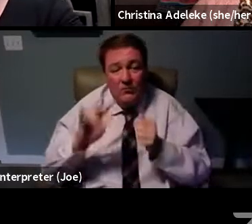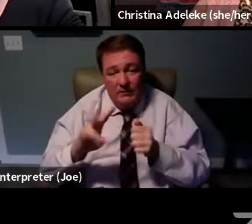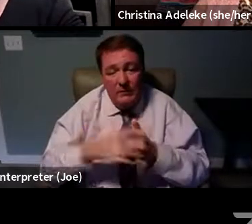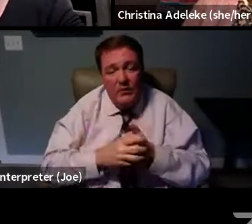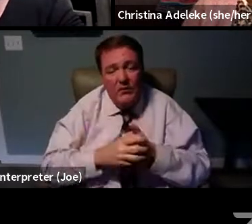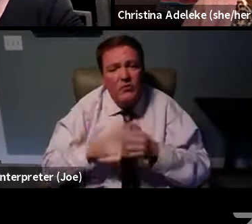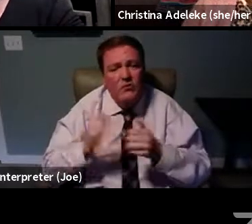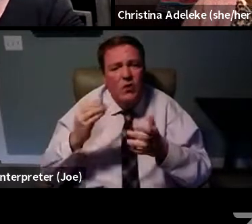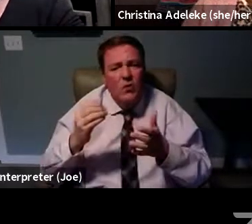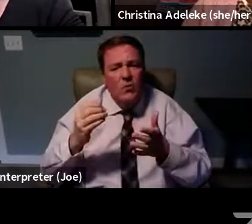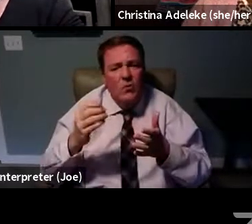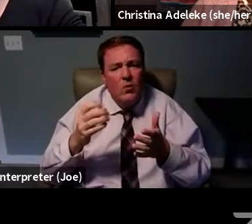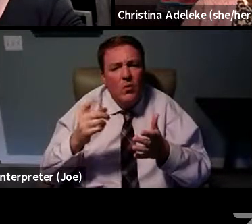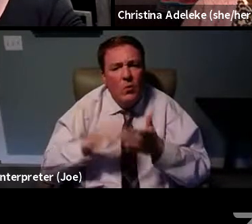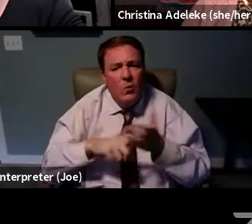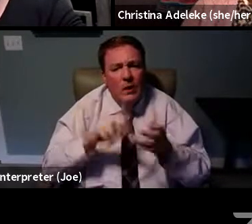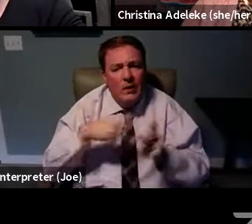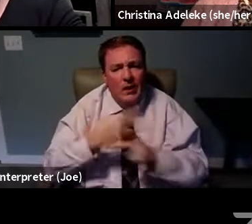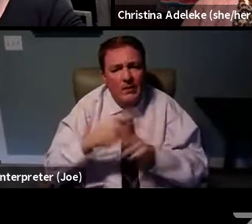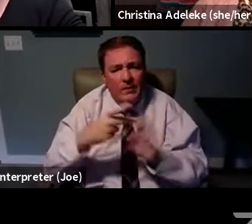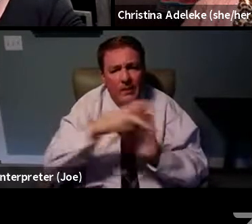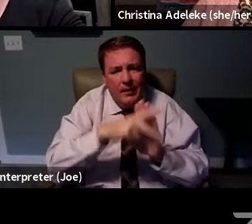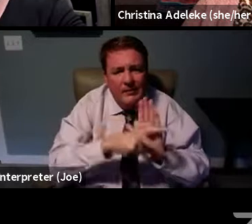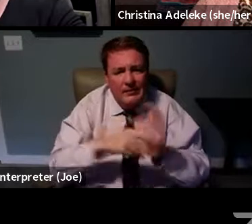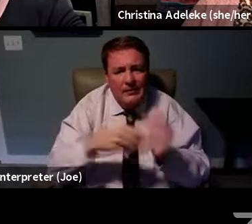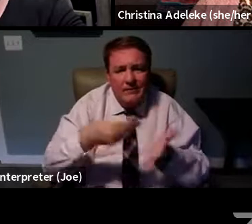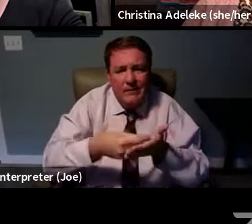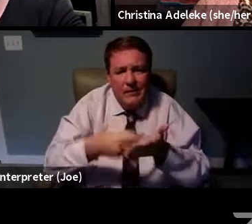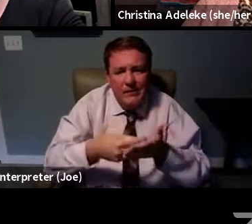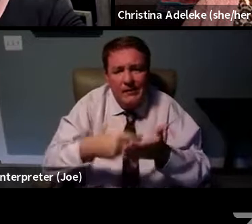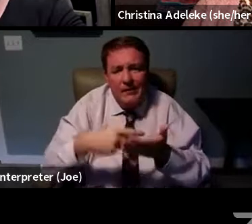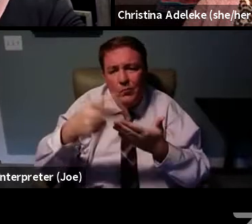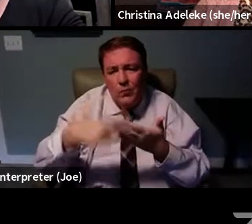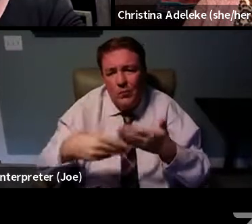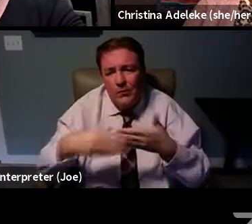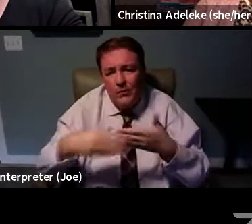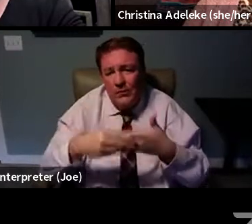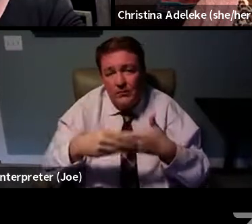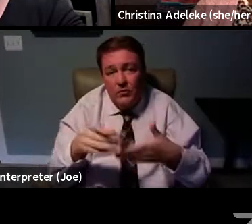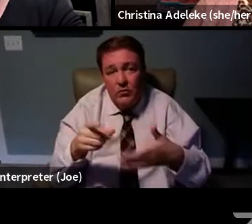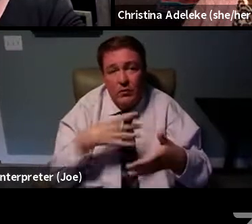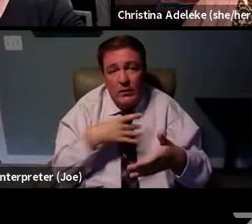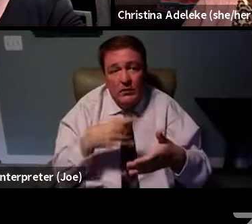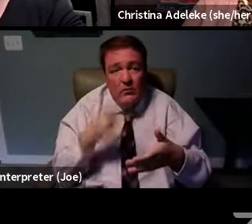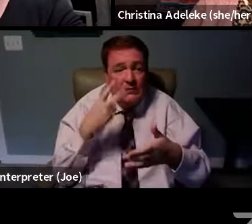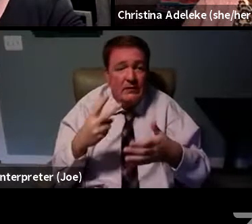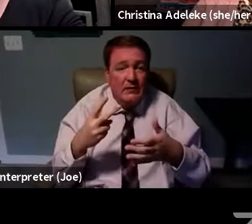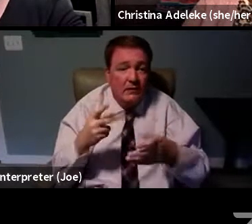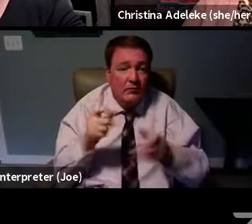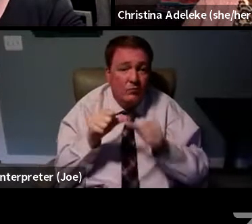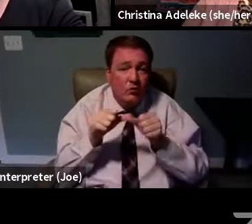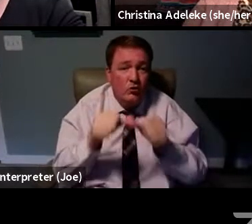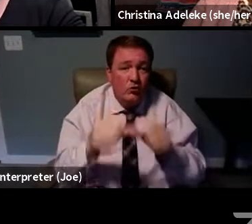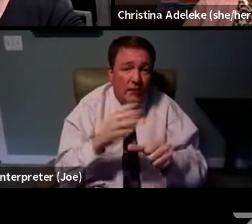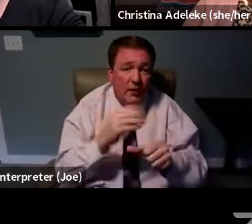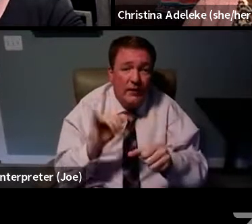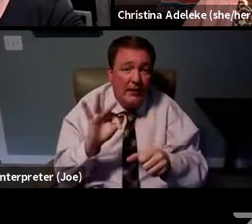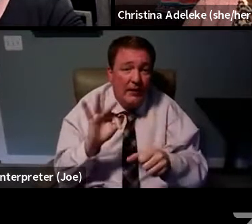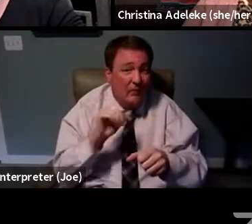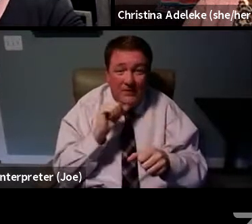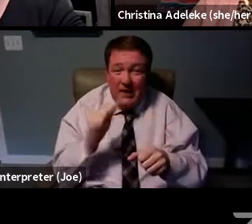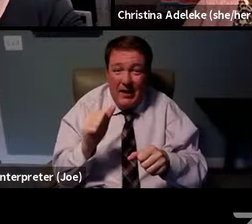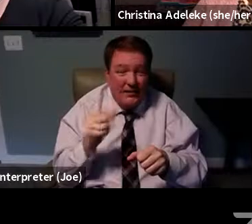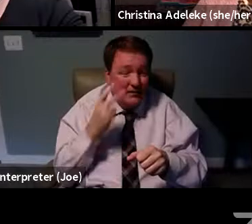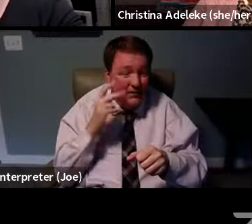What kind of policy funding program flexibilities would you like to be see preserved? And if they haven't been implemented,